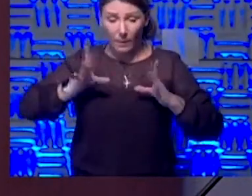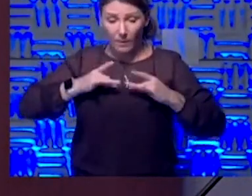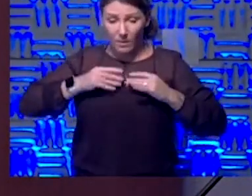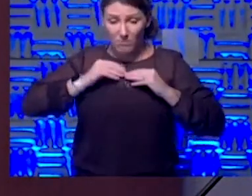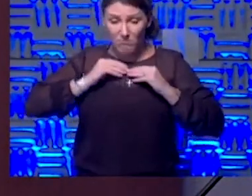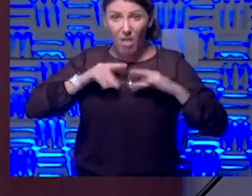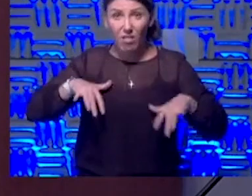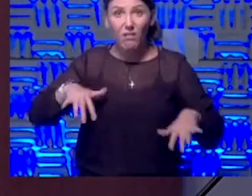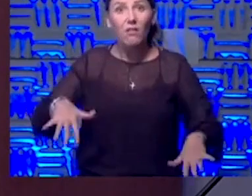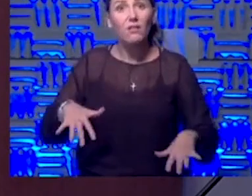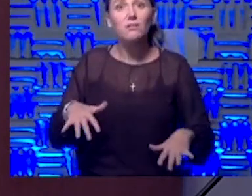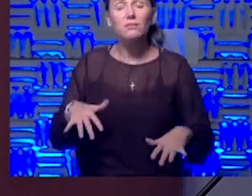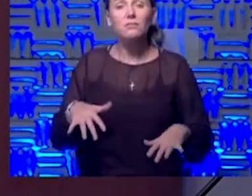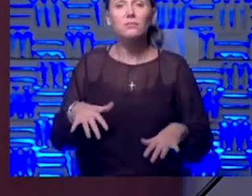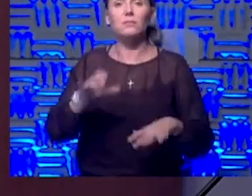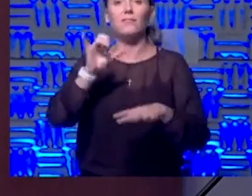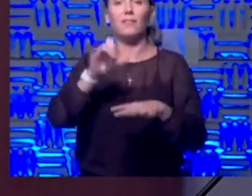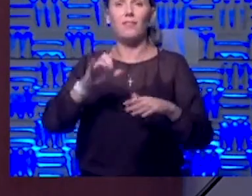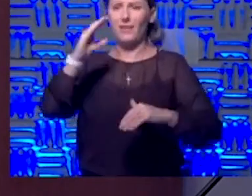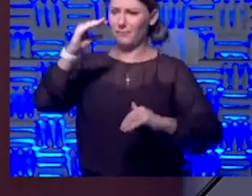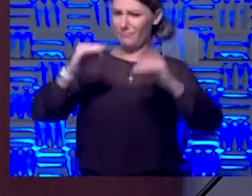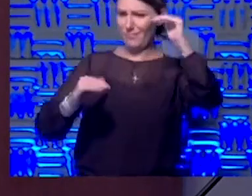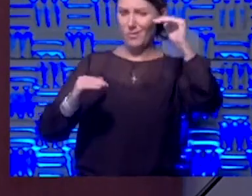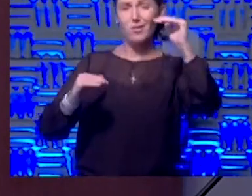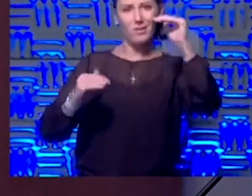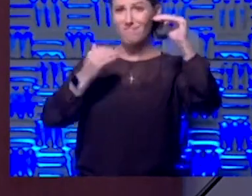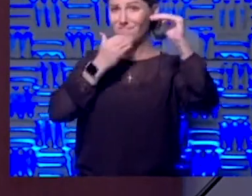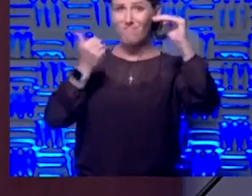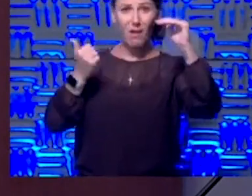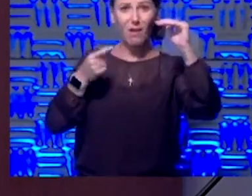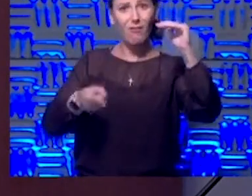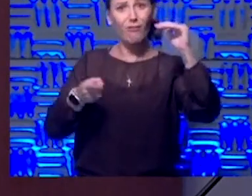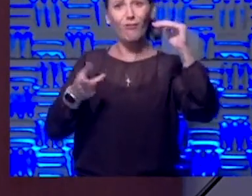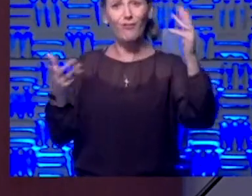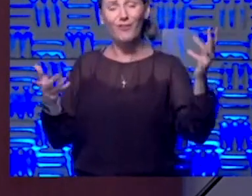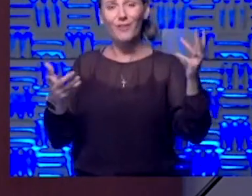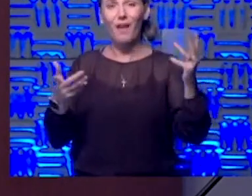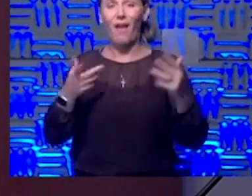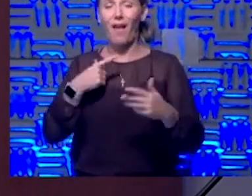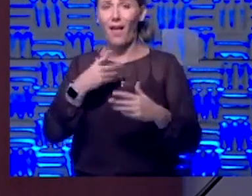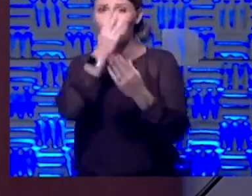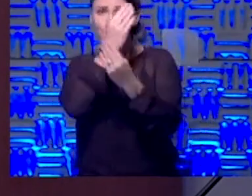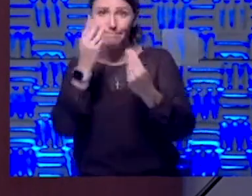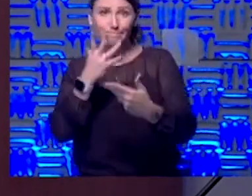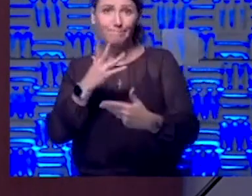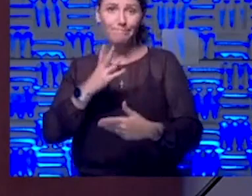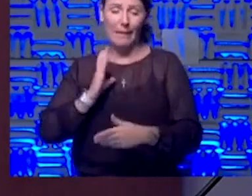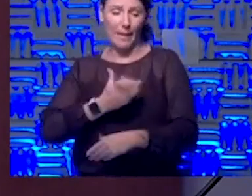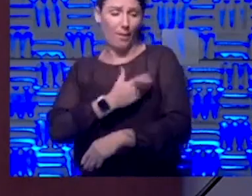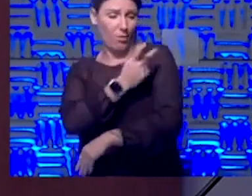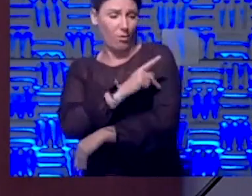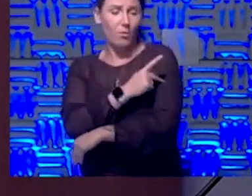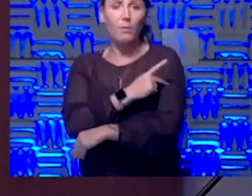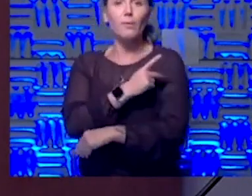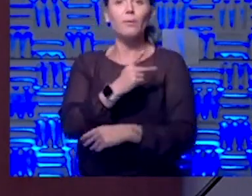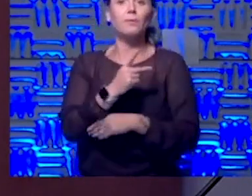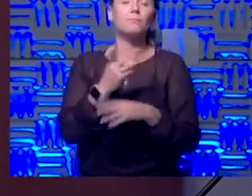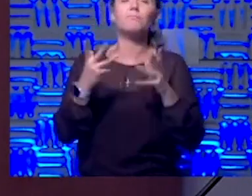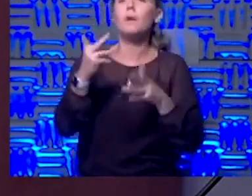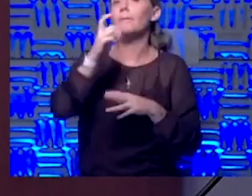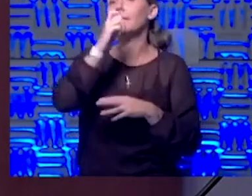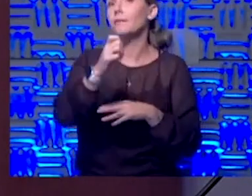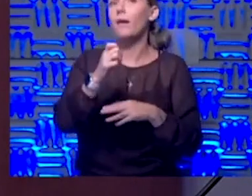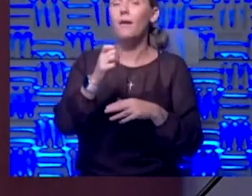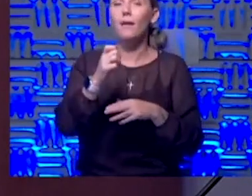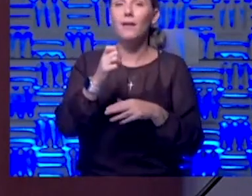is just proportionally. And I say that to our patients, and I say, you know, it may not be